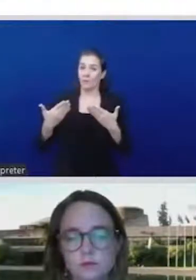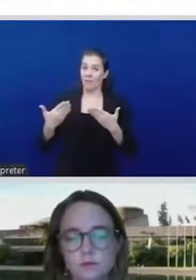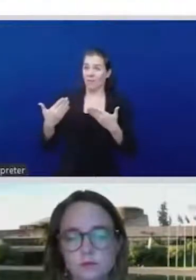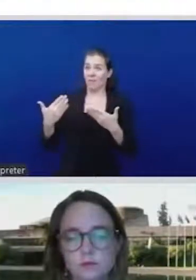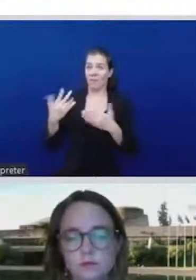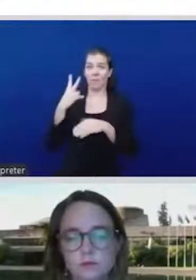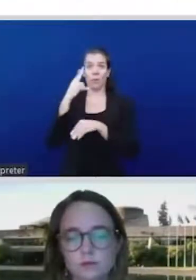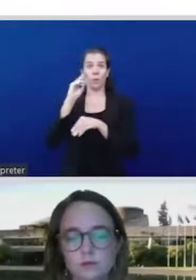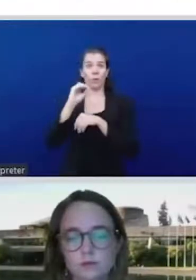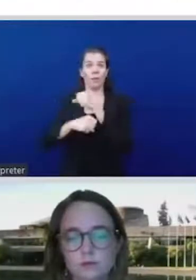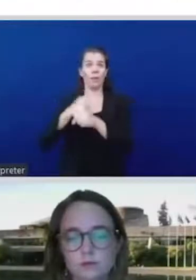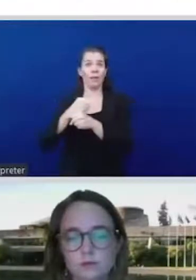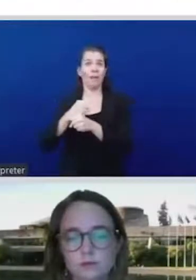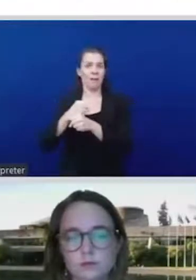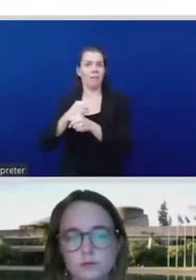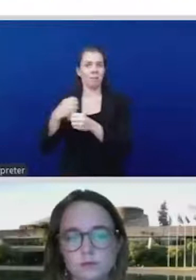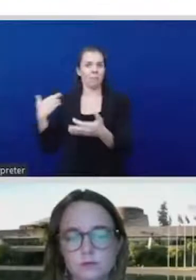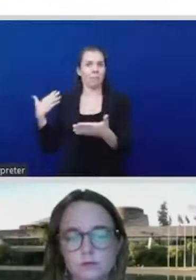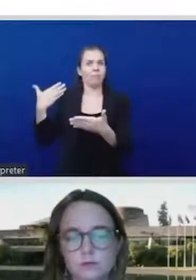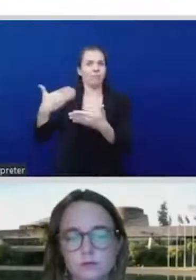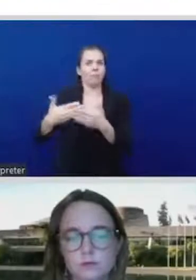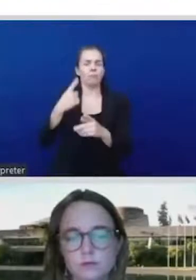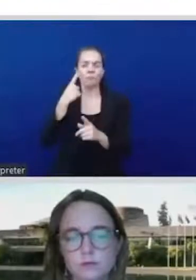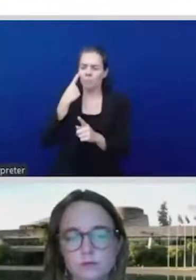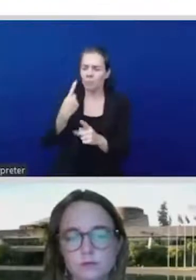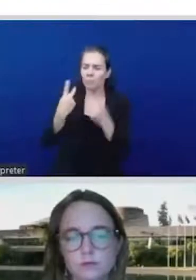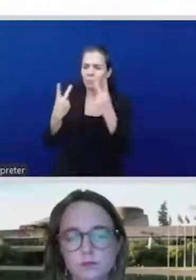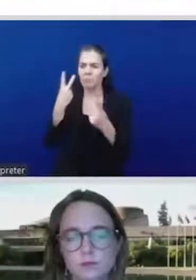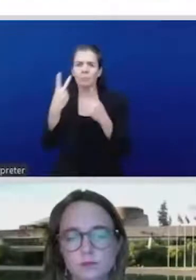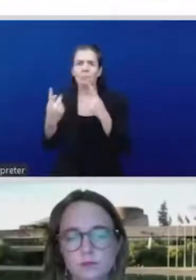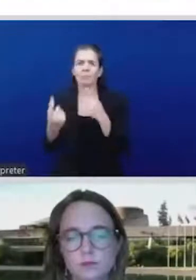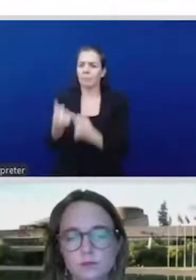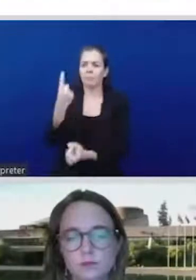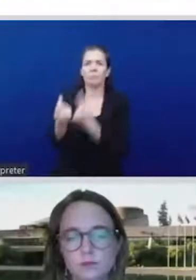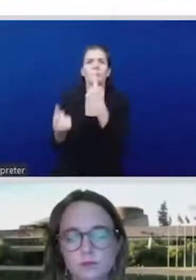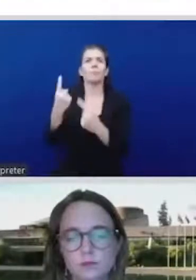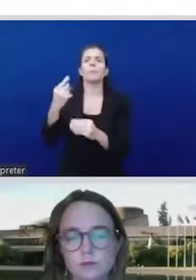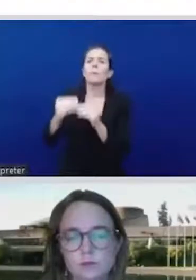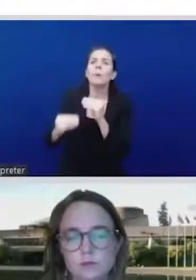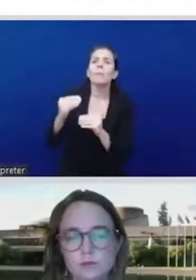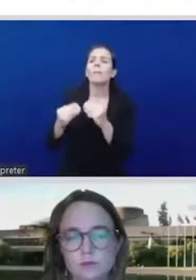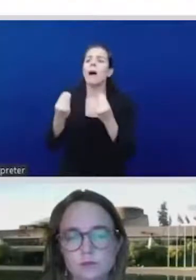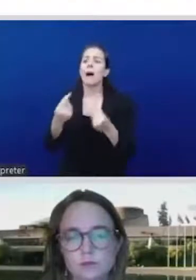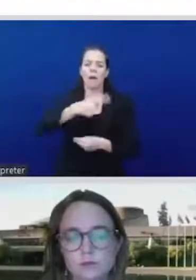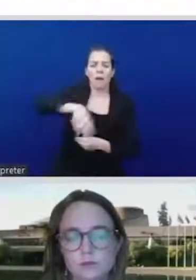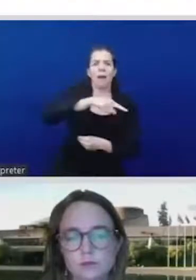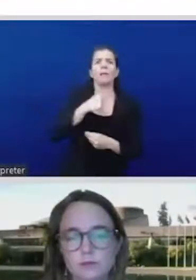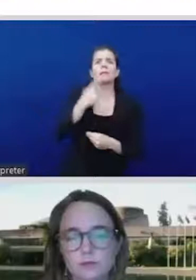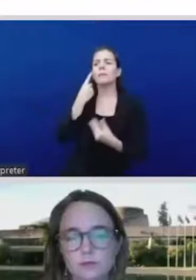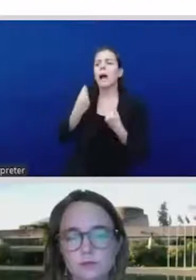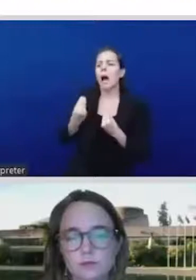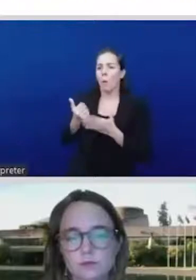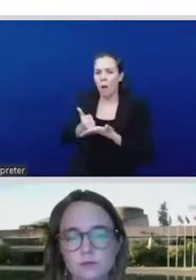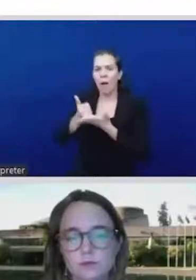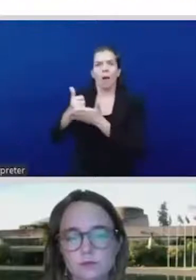cooperate with each other? How do we work? And in the context of the pandemic, we cannot forget climate